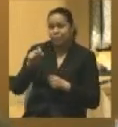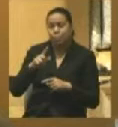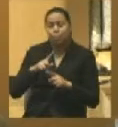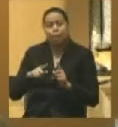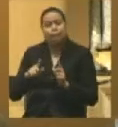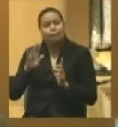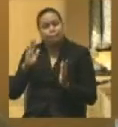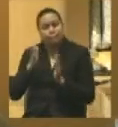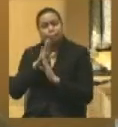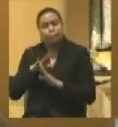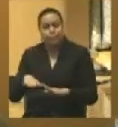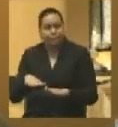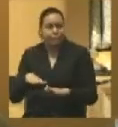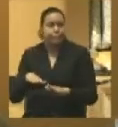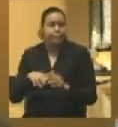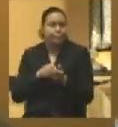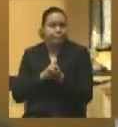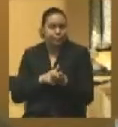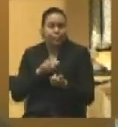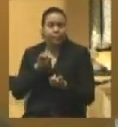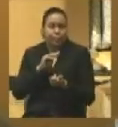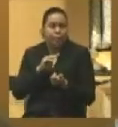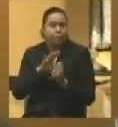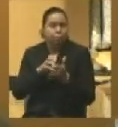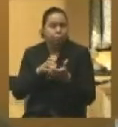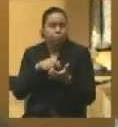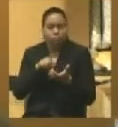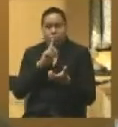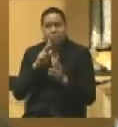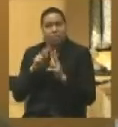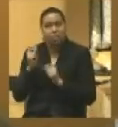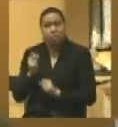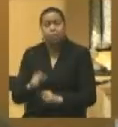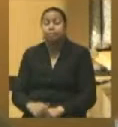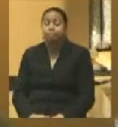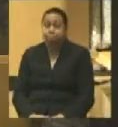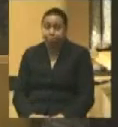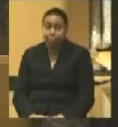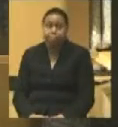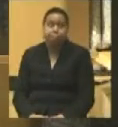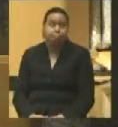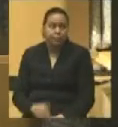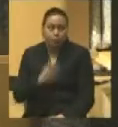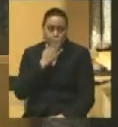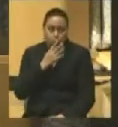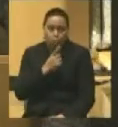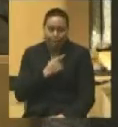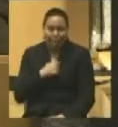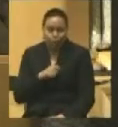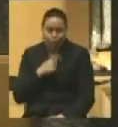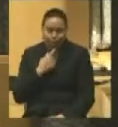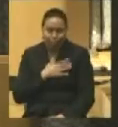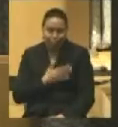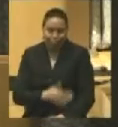movement and the Democratic Party was indeed very formidable. Right. These are very penetrating questions, I'll have to say.